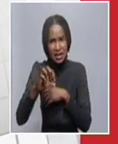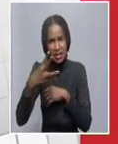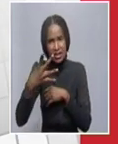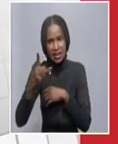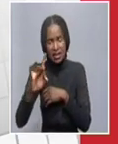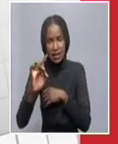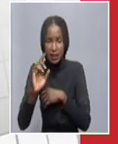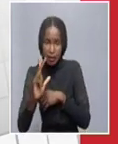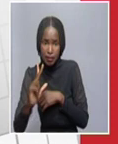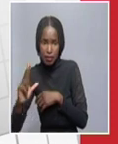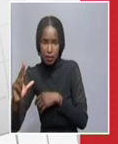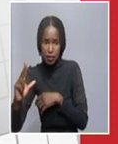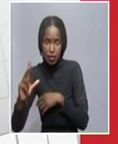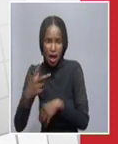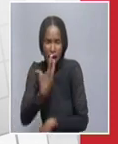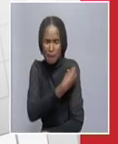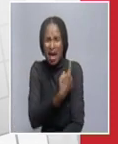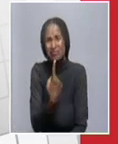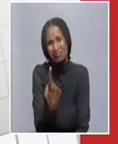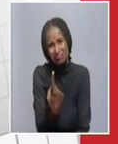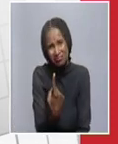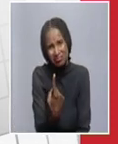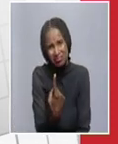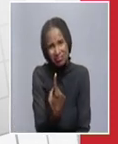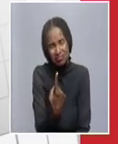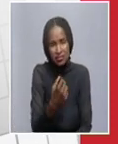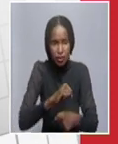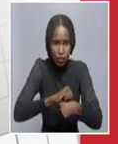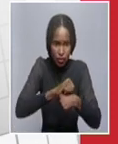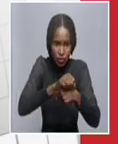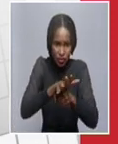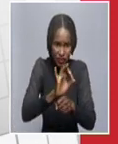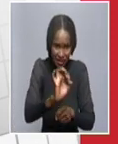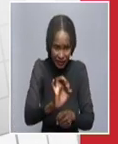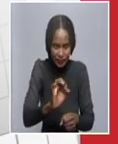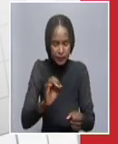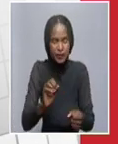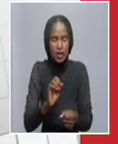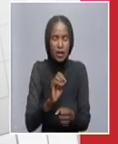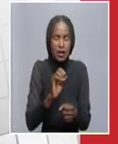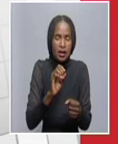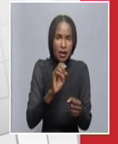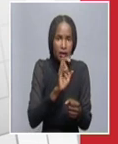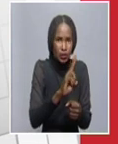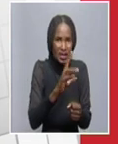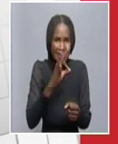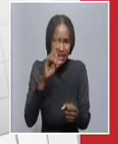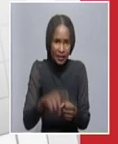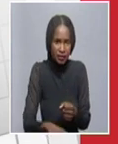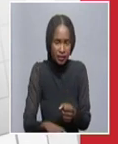people have received one dose of the COVID-19 vaccine, of which 29